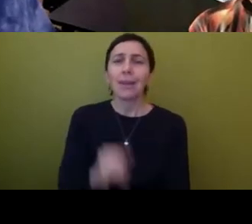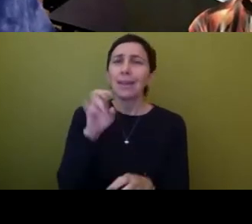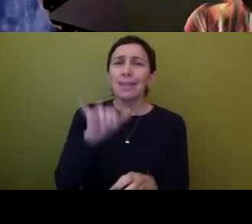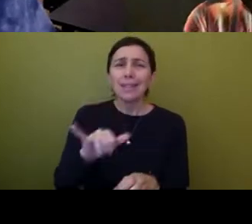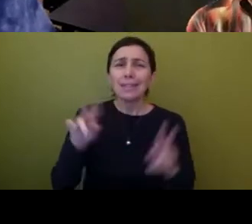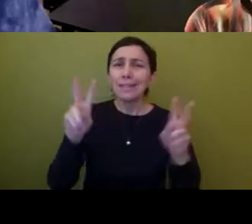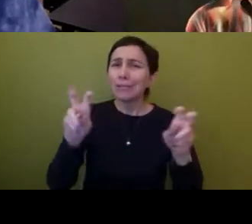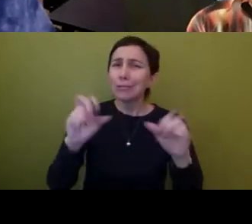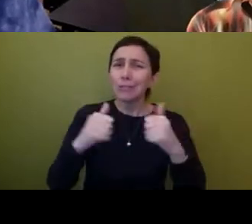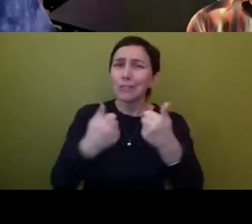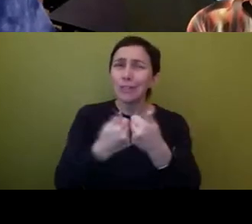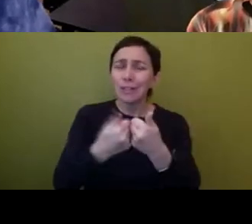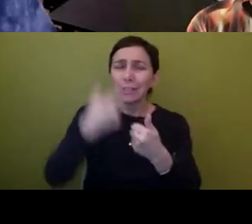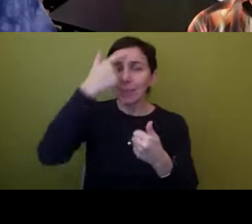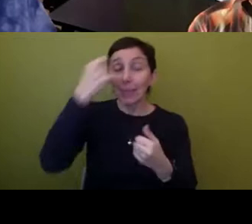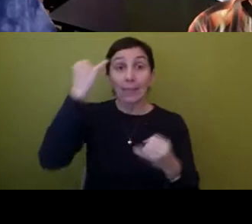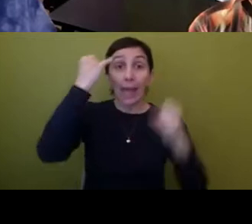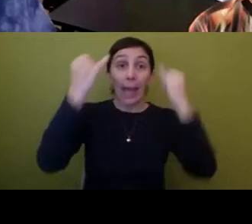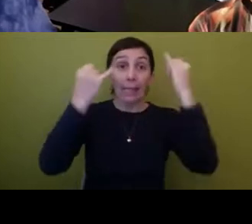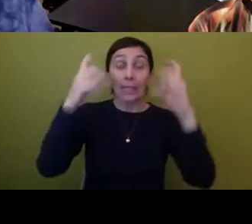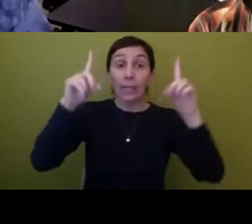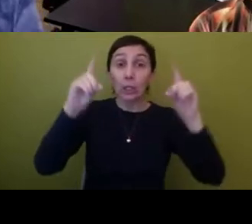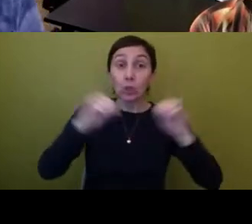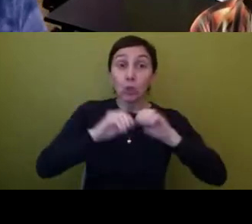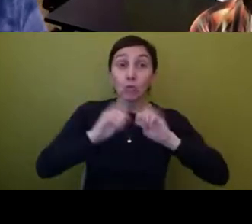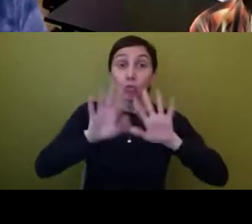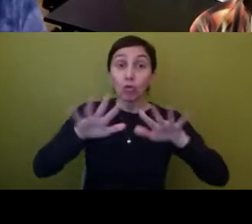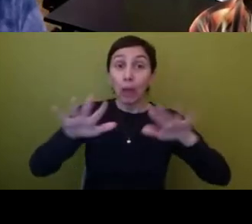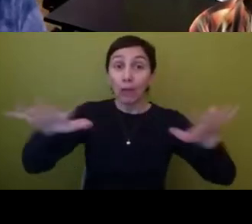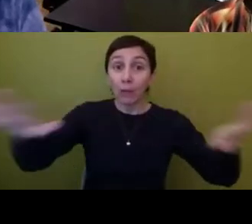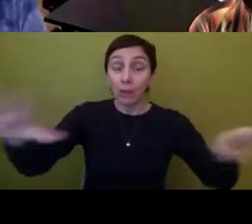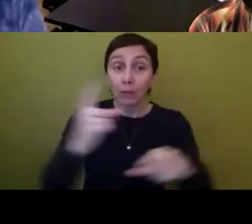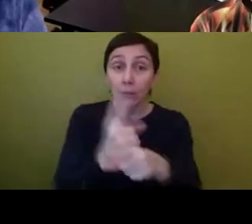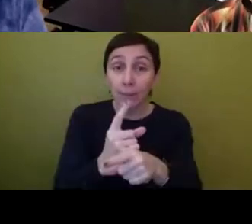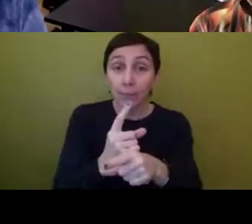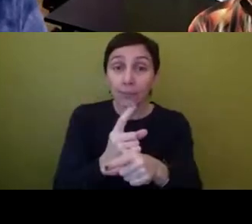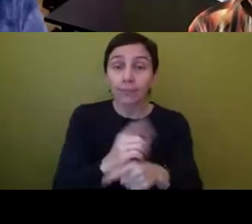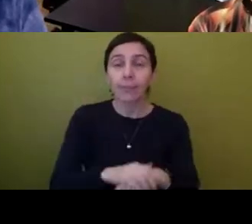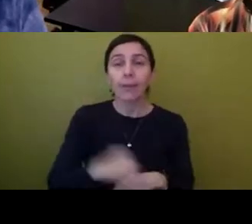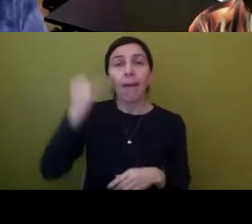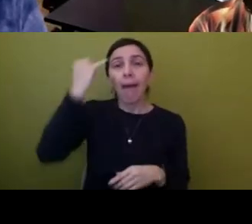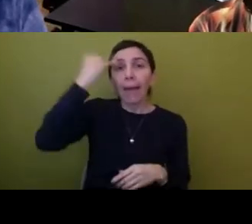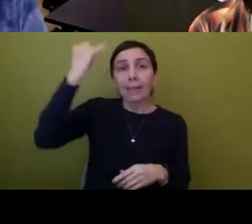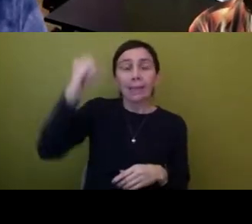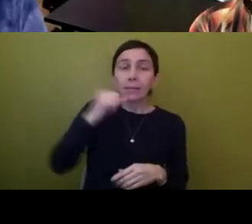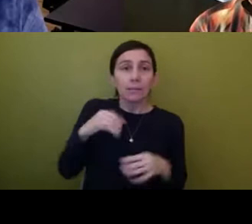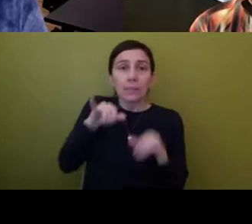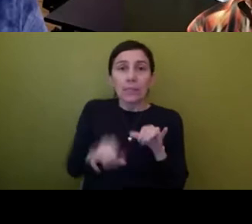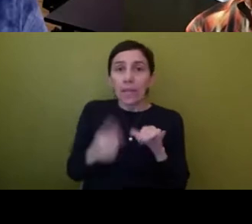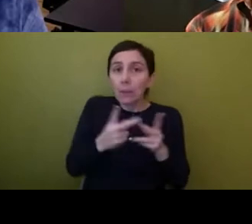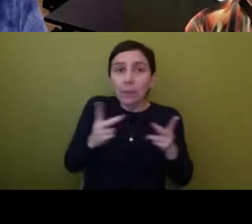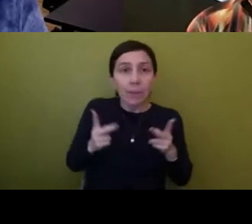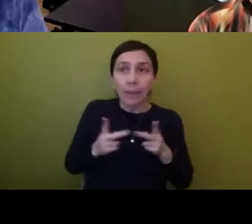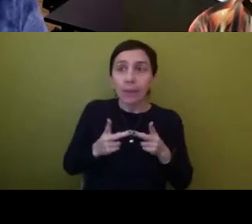ideas travel. Right. So let's kind of set this up, right. It ideas travel. Uh, people